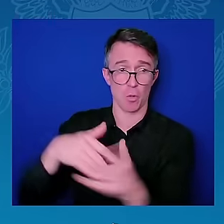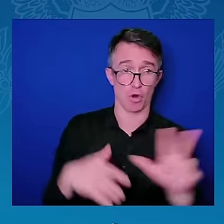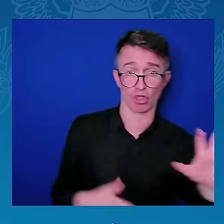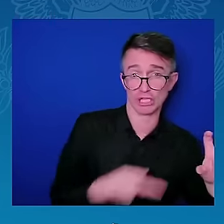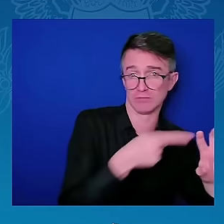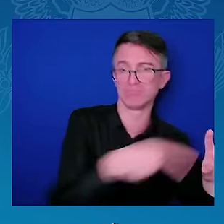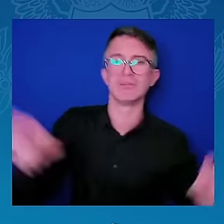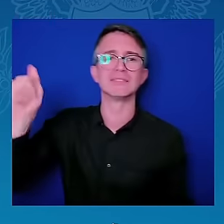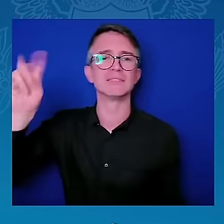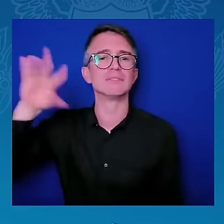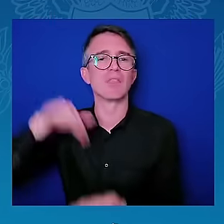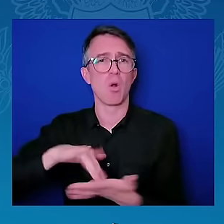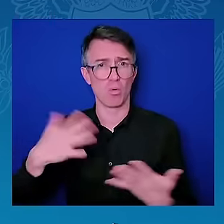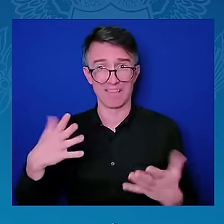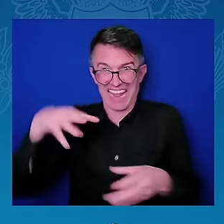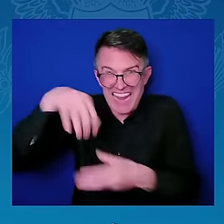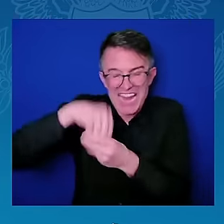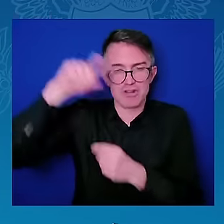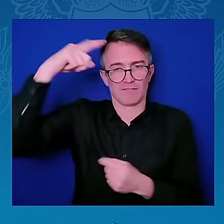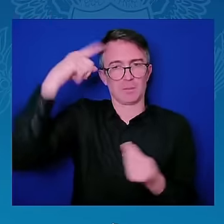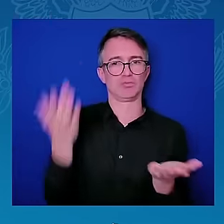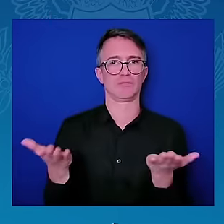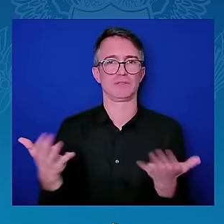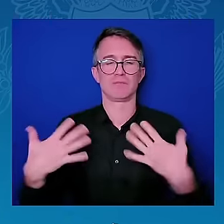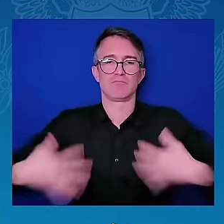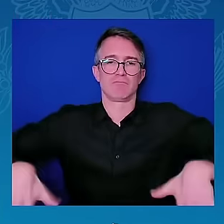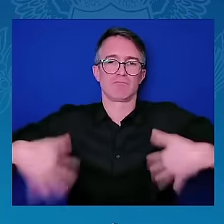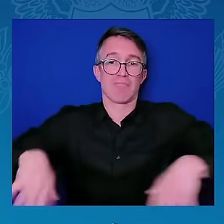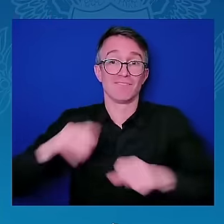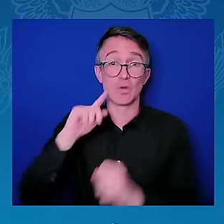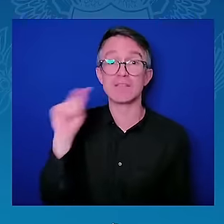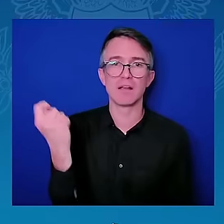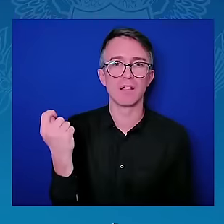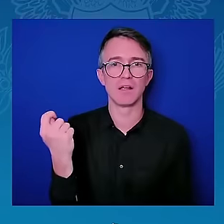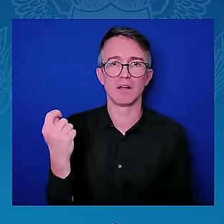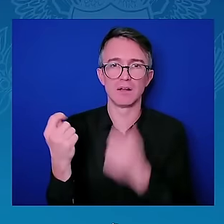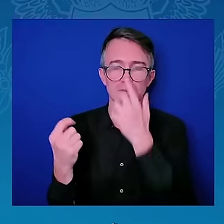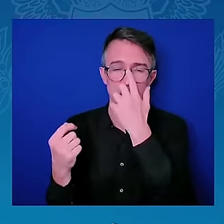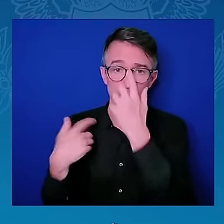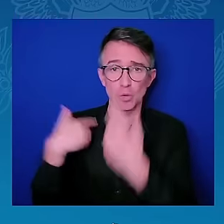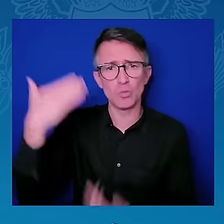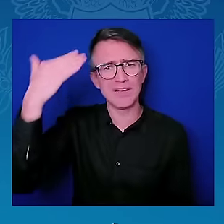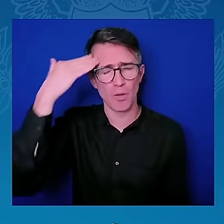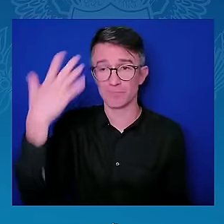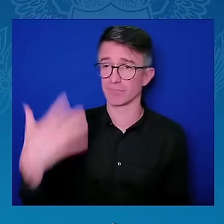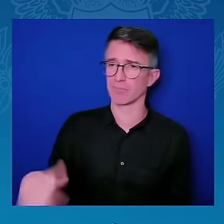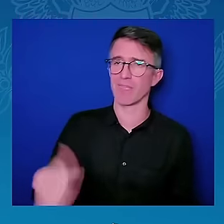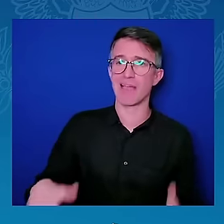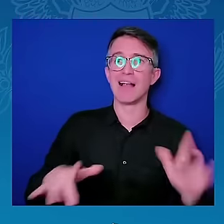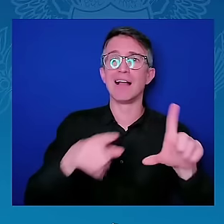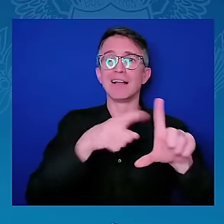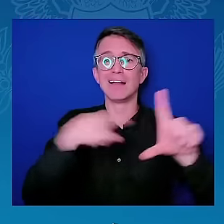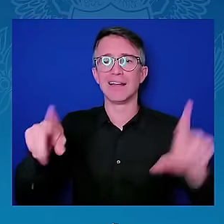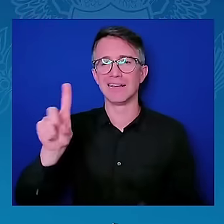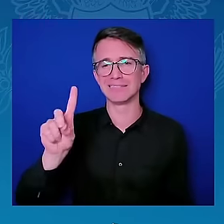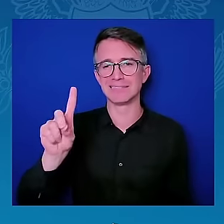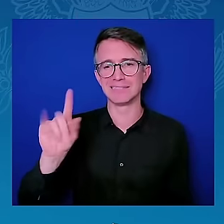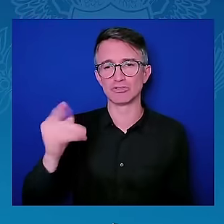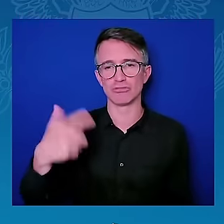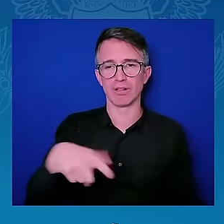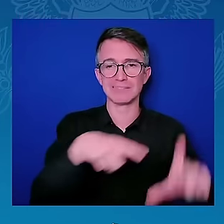government services. So accountability, efficiency, efficacy,